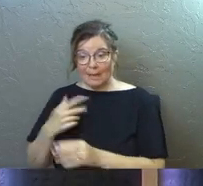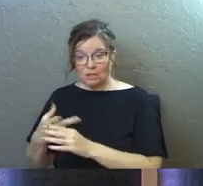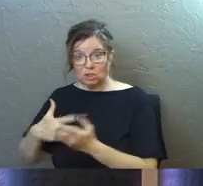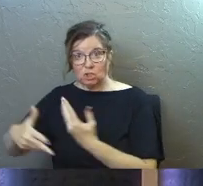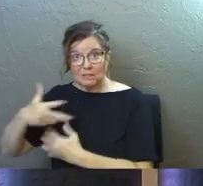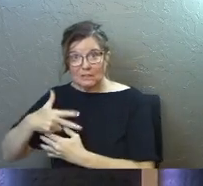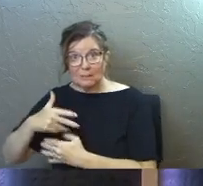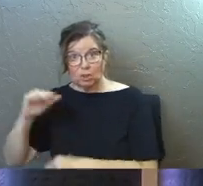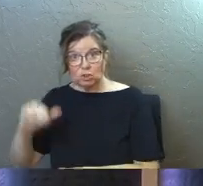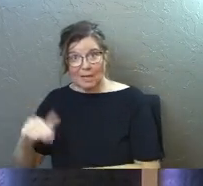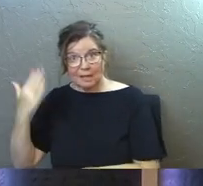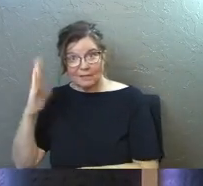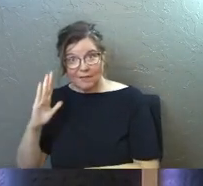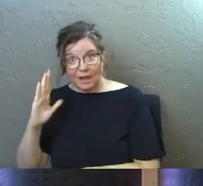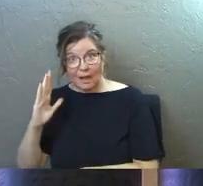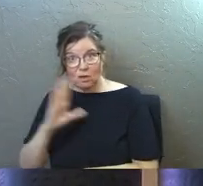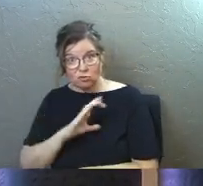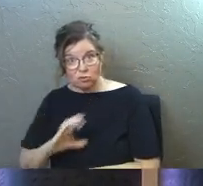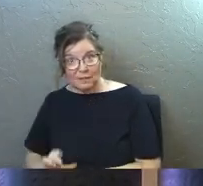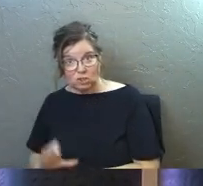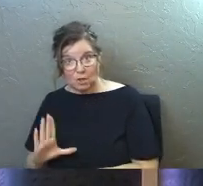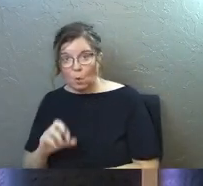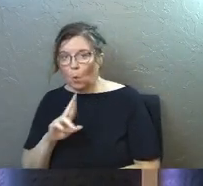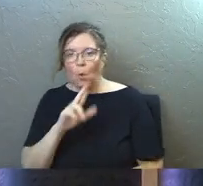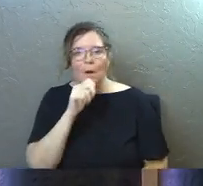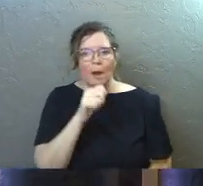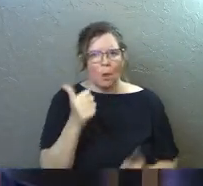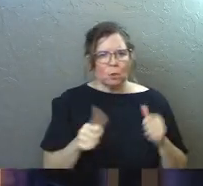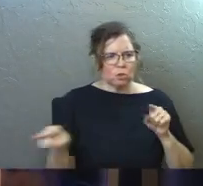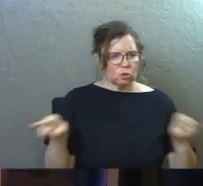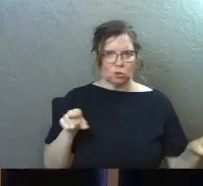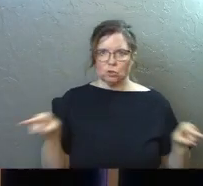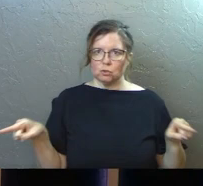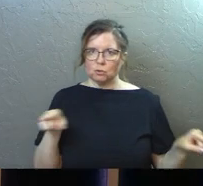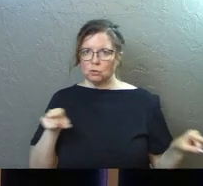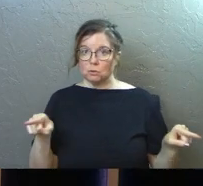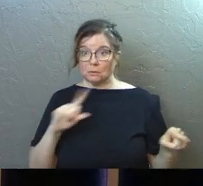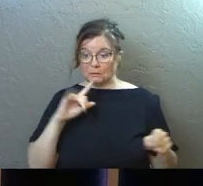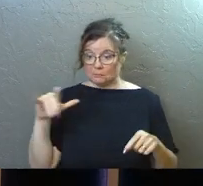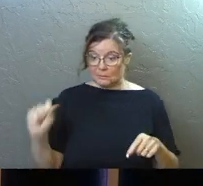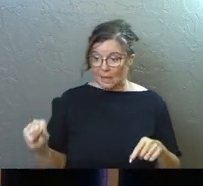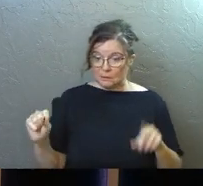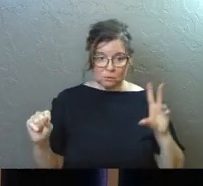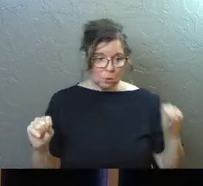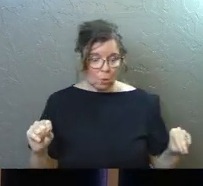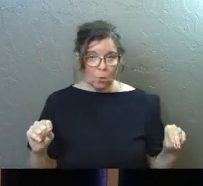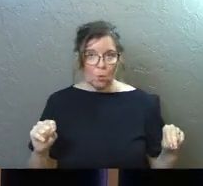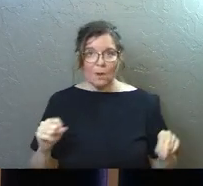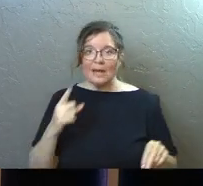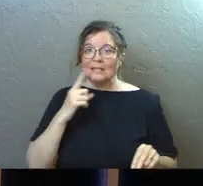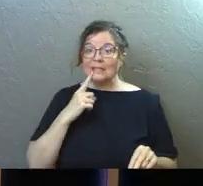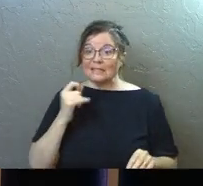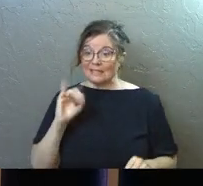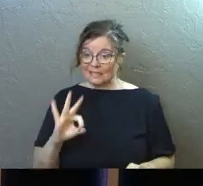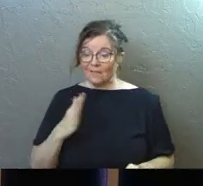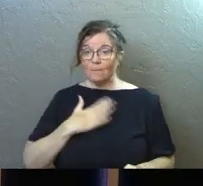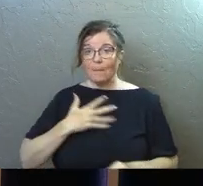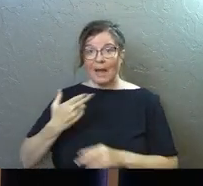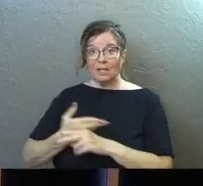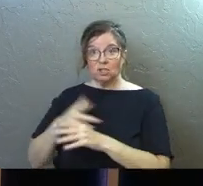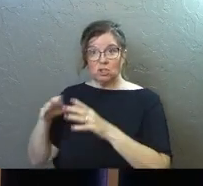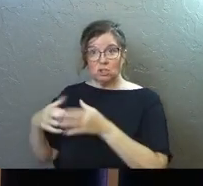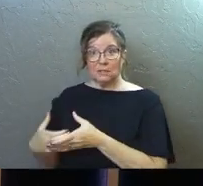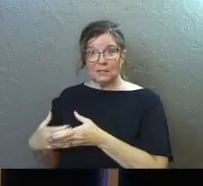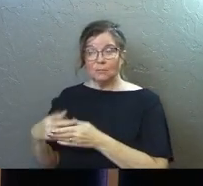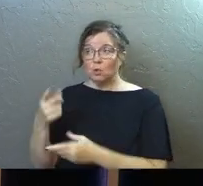God? Are you a Christian or are you not? So you're, you either are or you're not. And then he says, verse 27, my sheep, if you're my sheep,